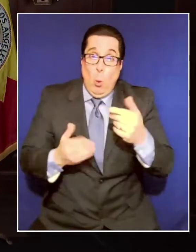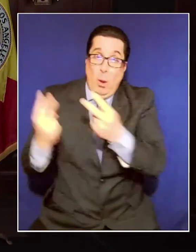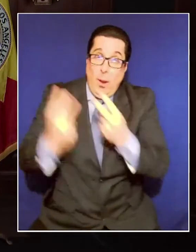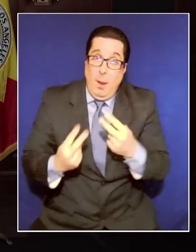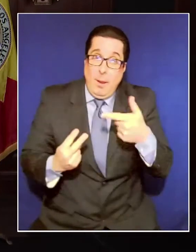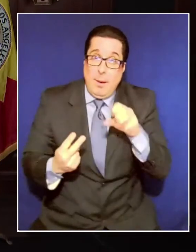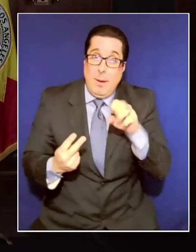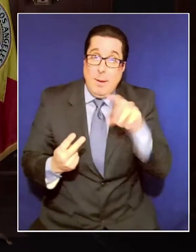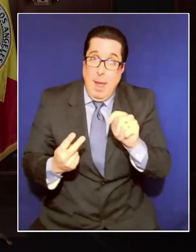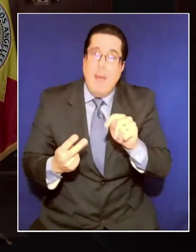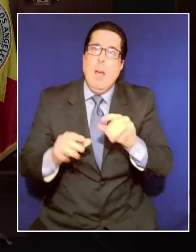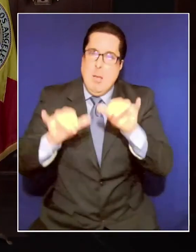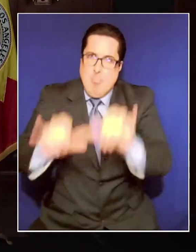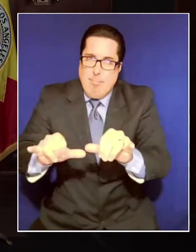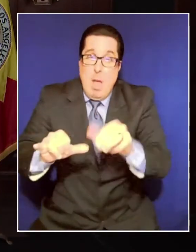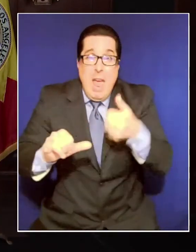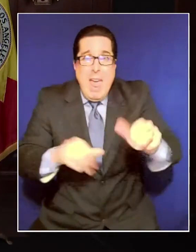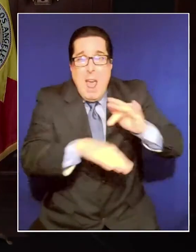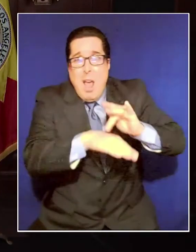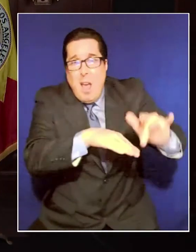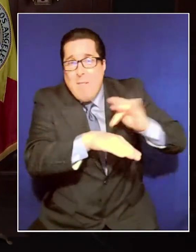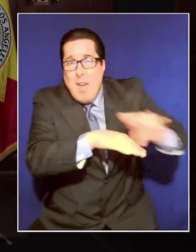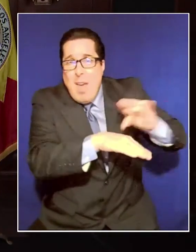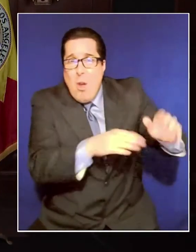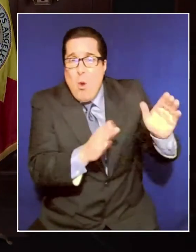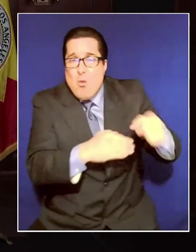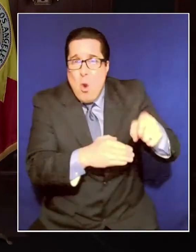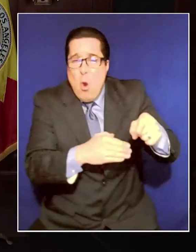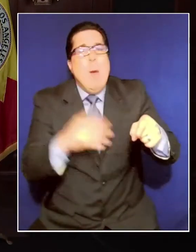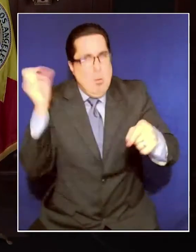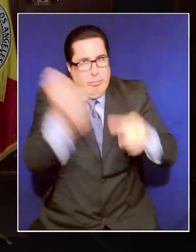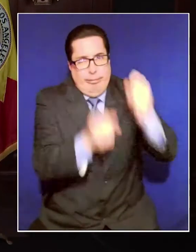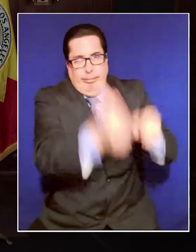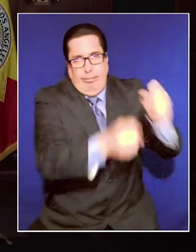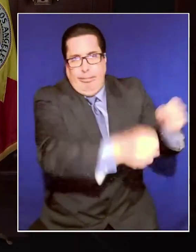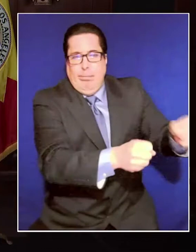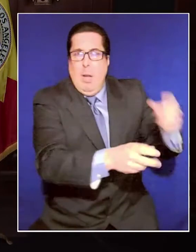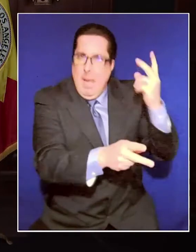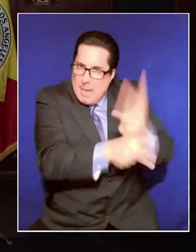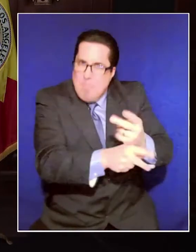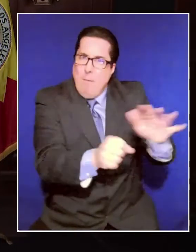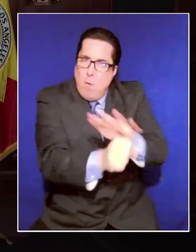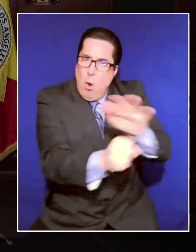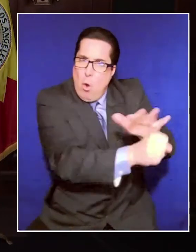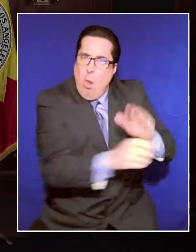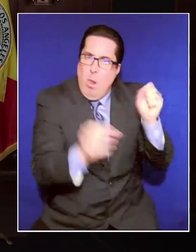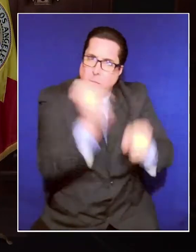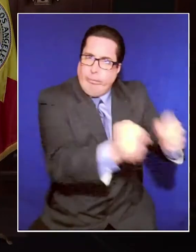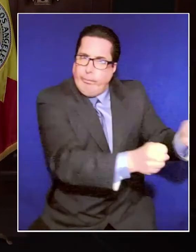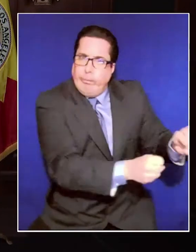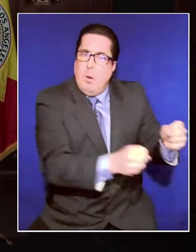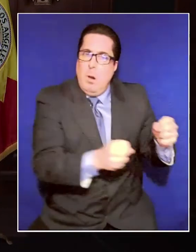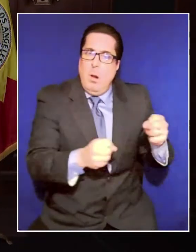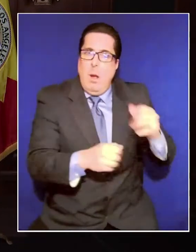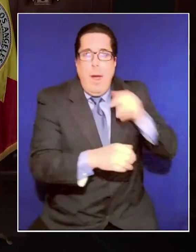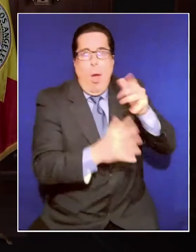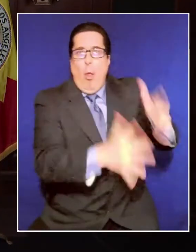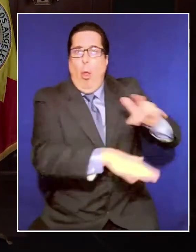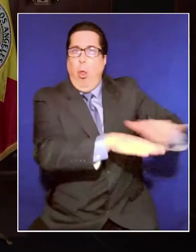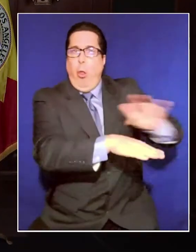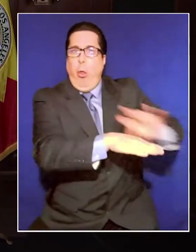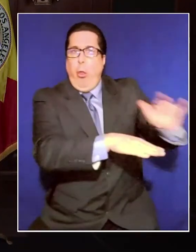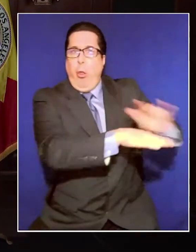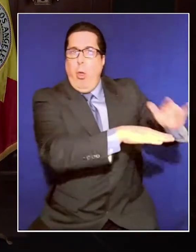every single empty room in those hotels and fill them as soon as possible. Tomorrow, will begin those efforts right away to fill